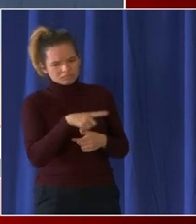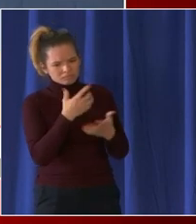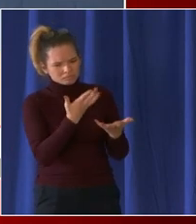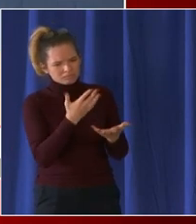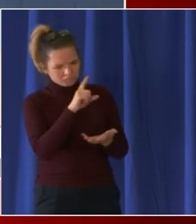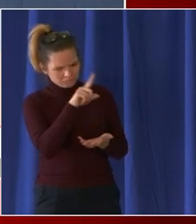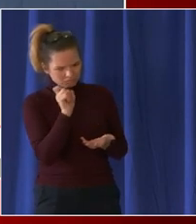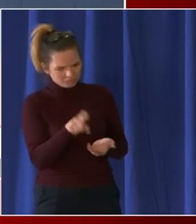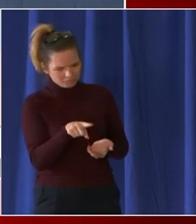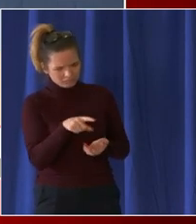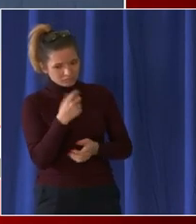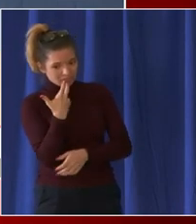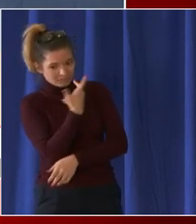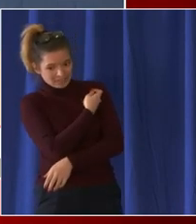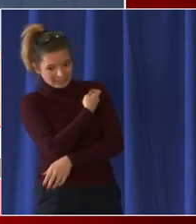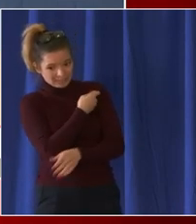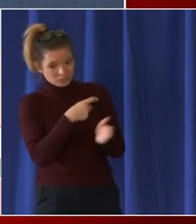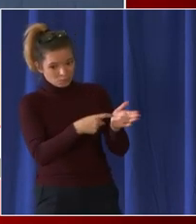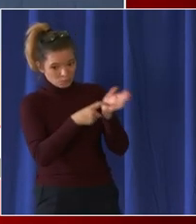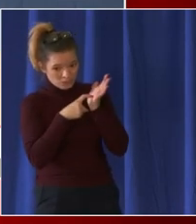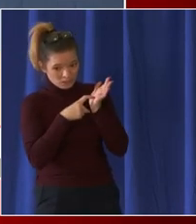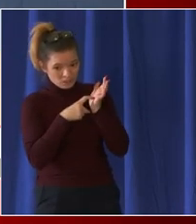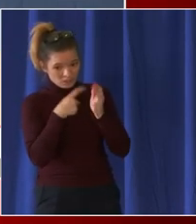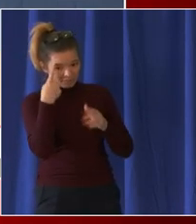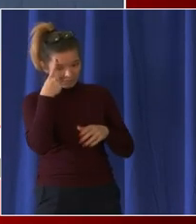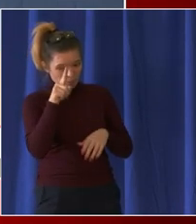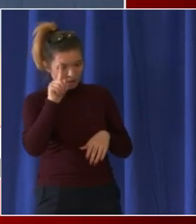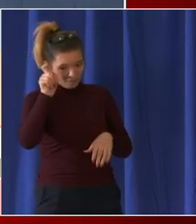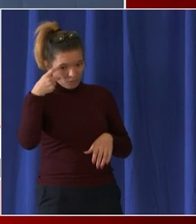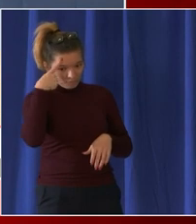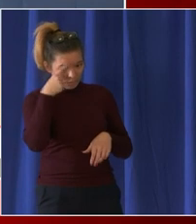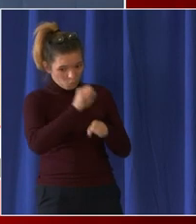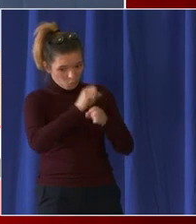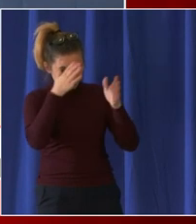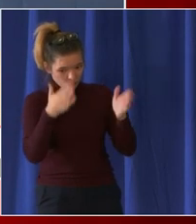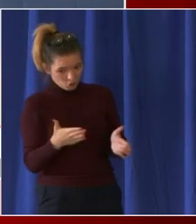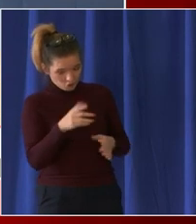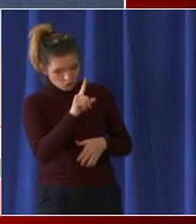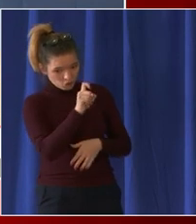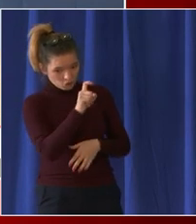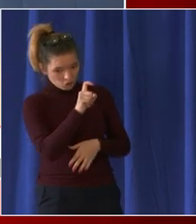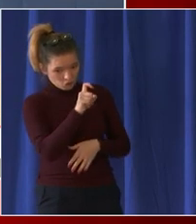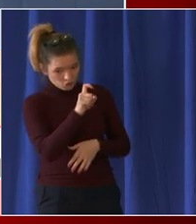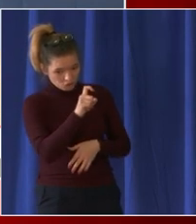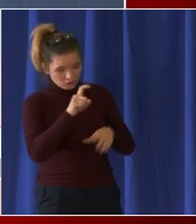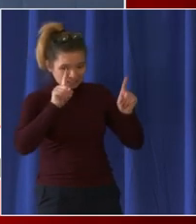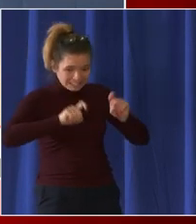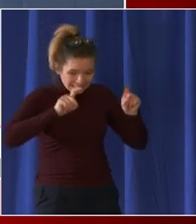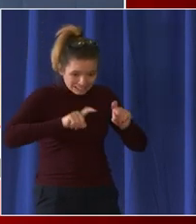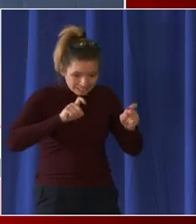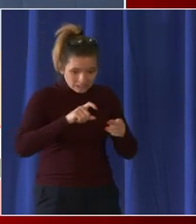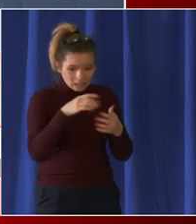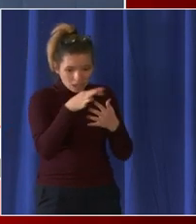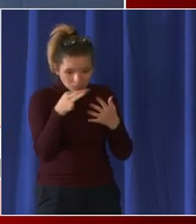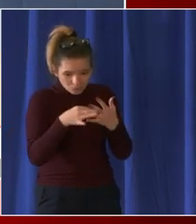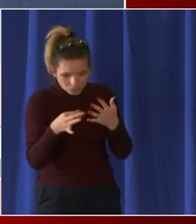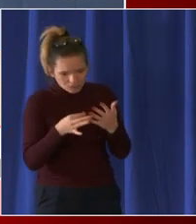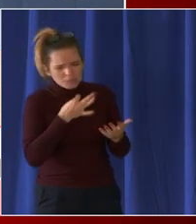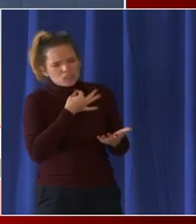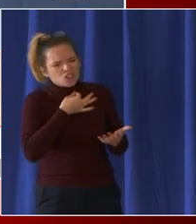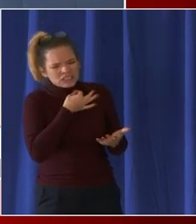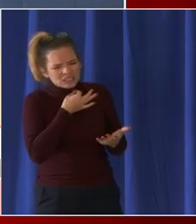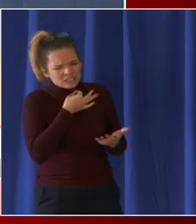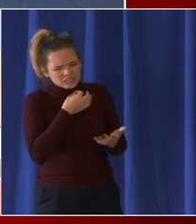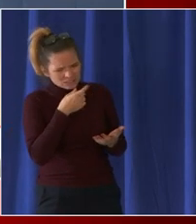government workers uh with no test out option i don't know if there's been any new developments in regards to negotiations with labor unions